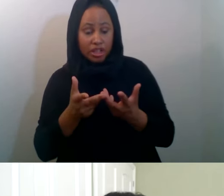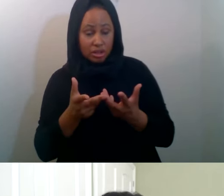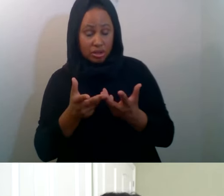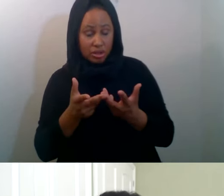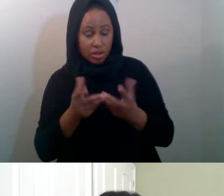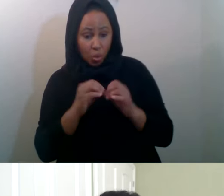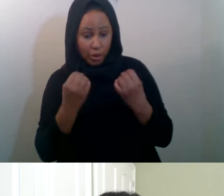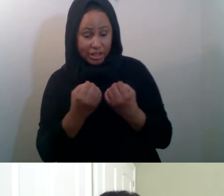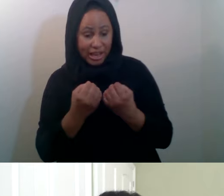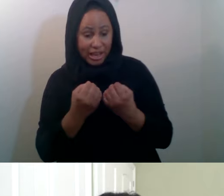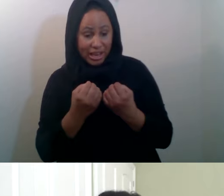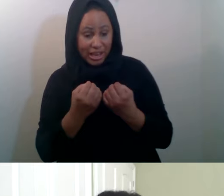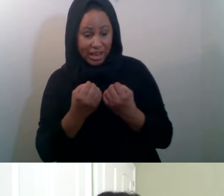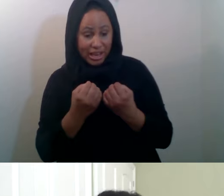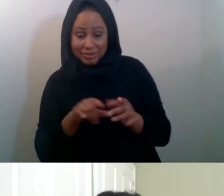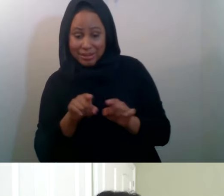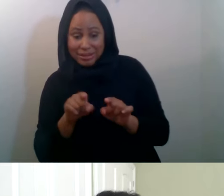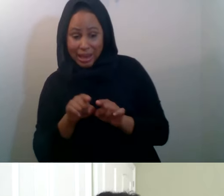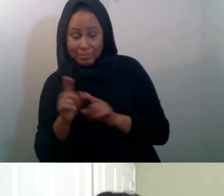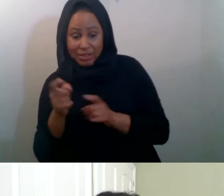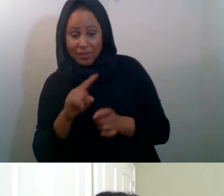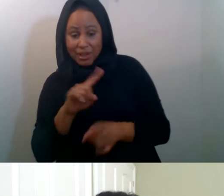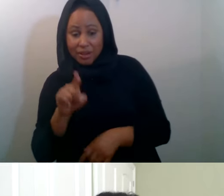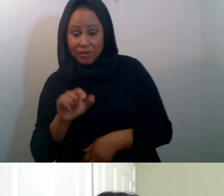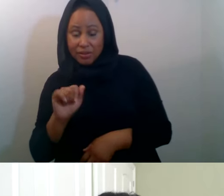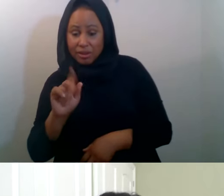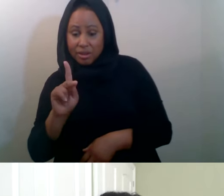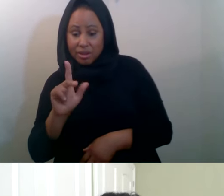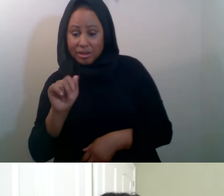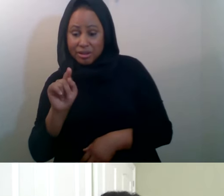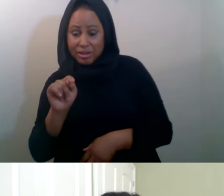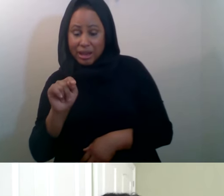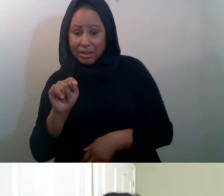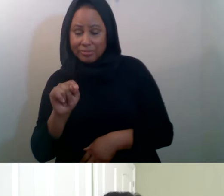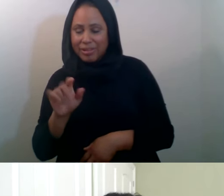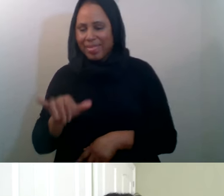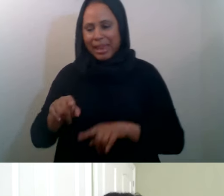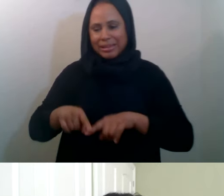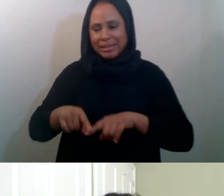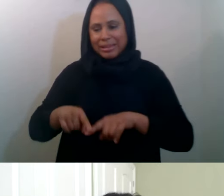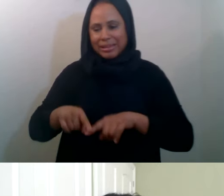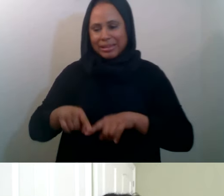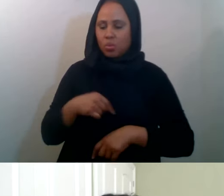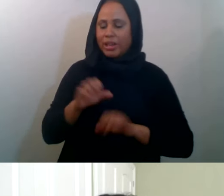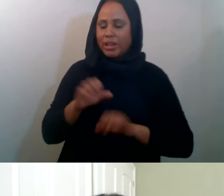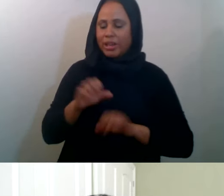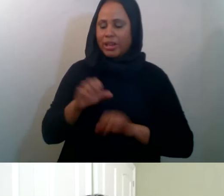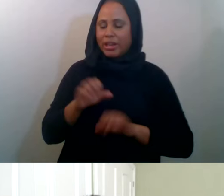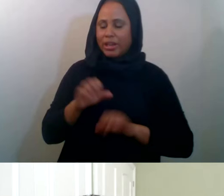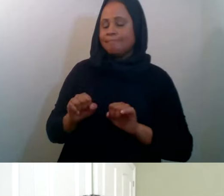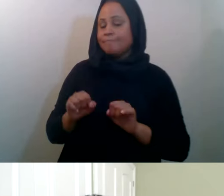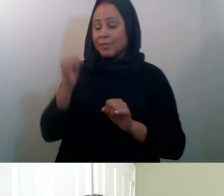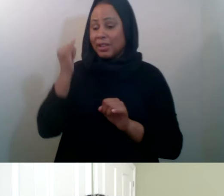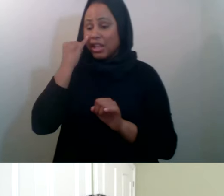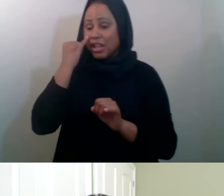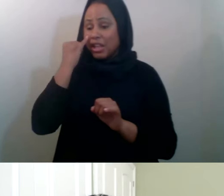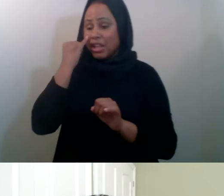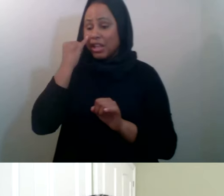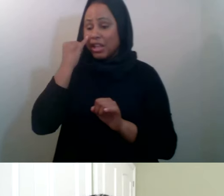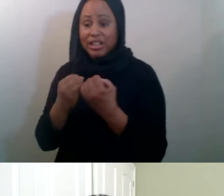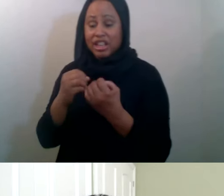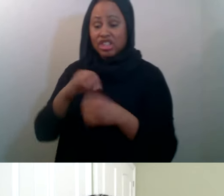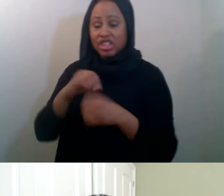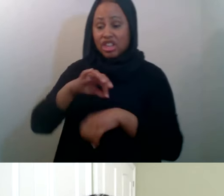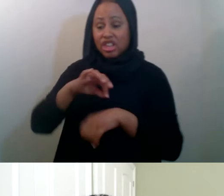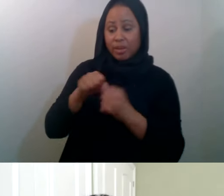two sort of levels on the platform. Uh, we let people mark their campaign as Zakat, uh, because a lot of organizations, uh,